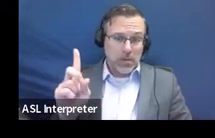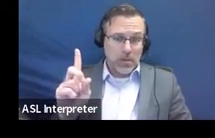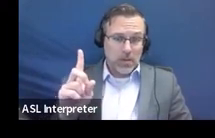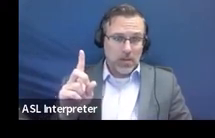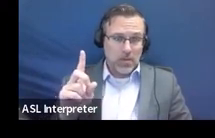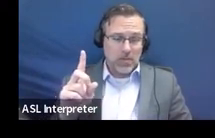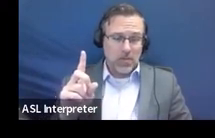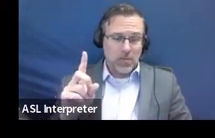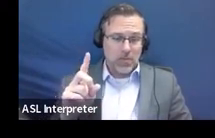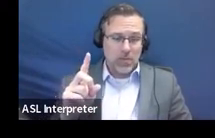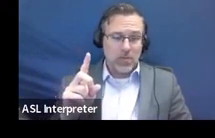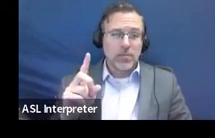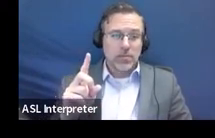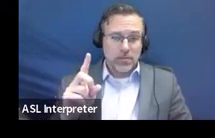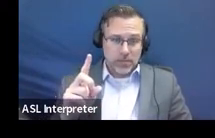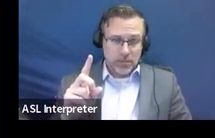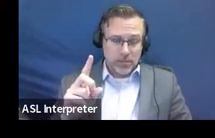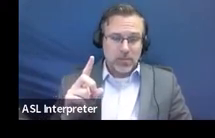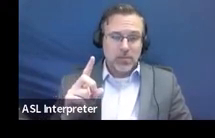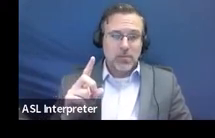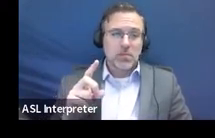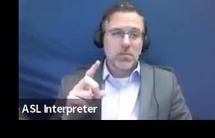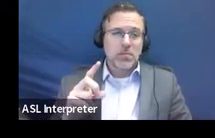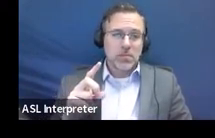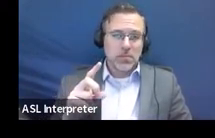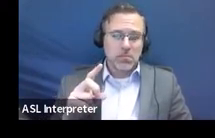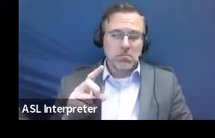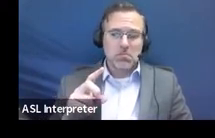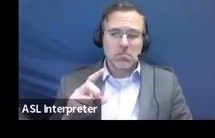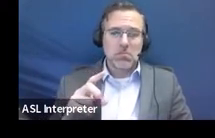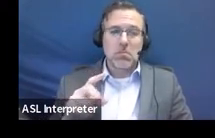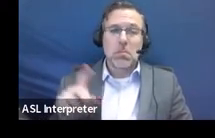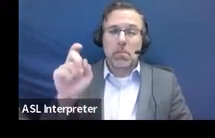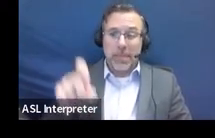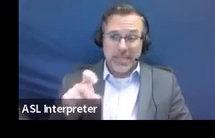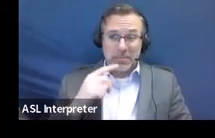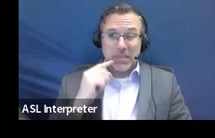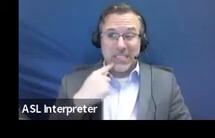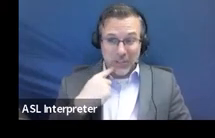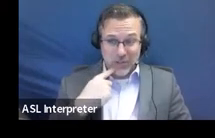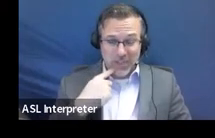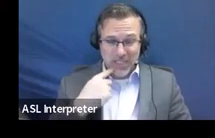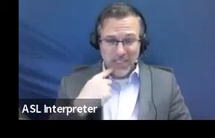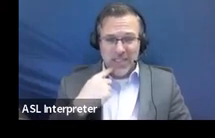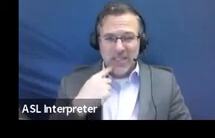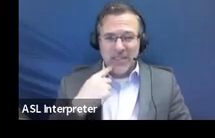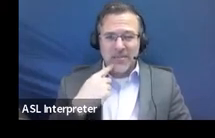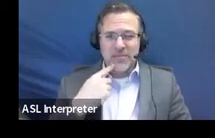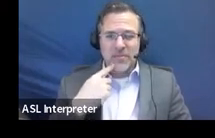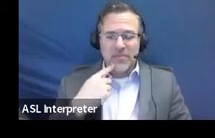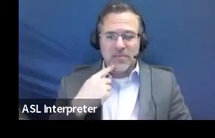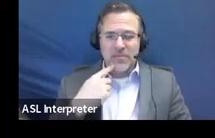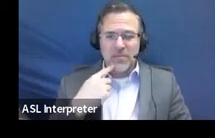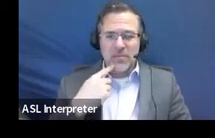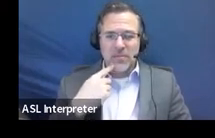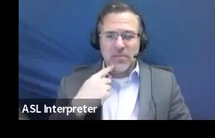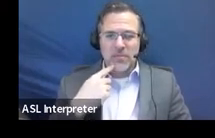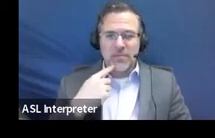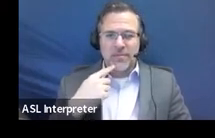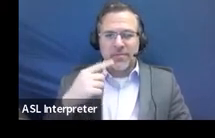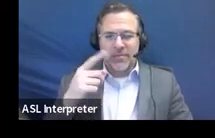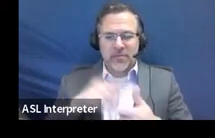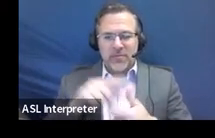of such nature and degree that the child requires special education and related services,